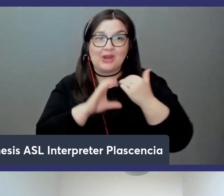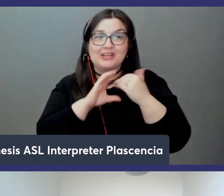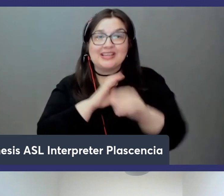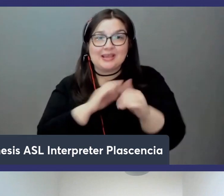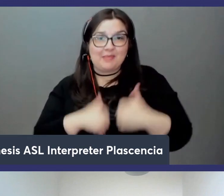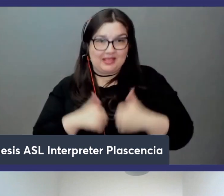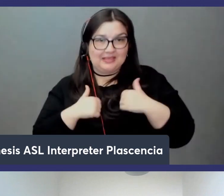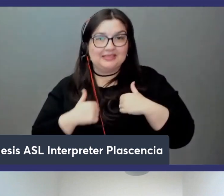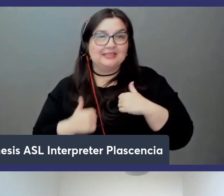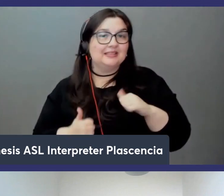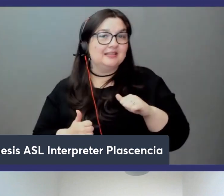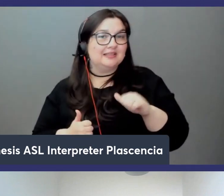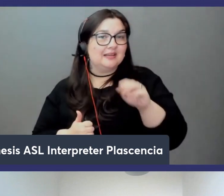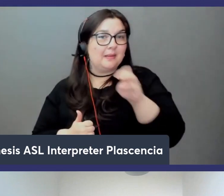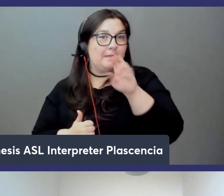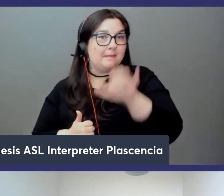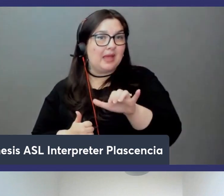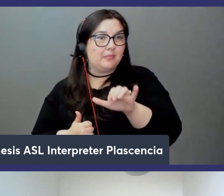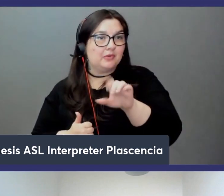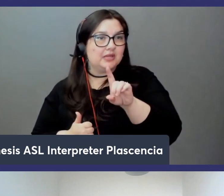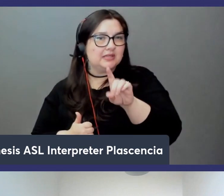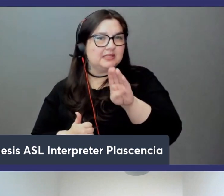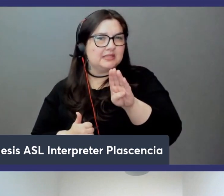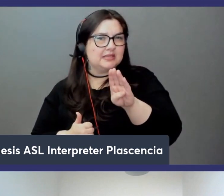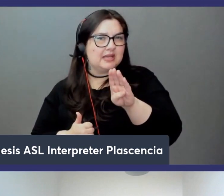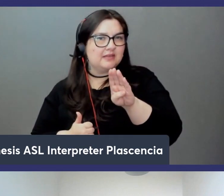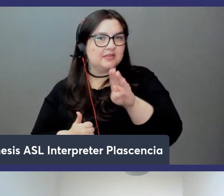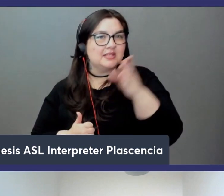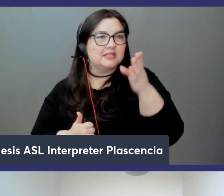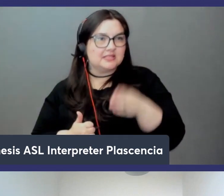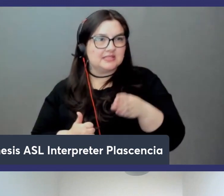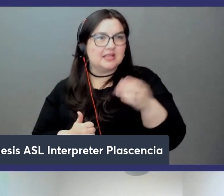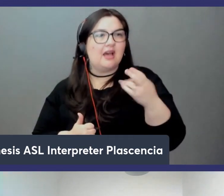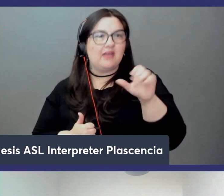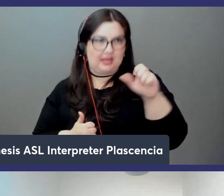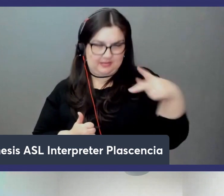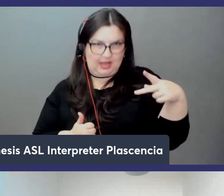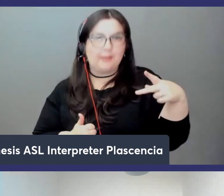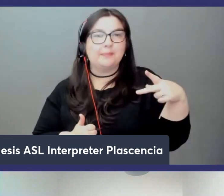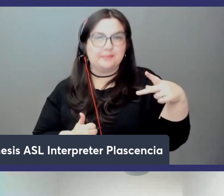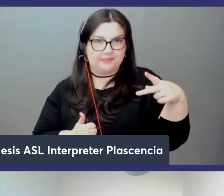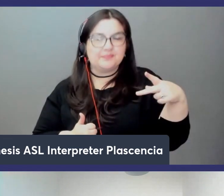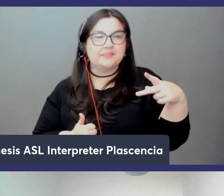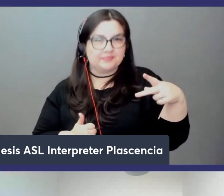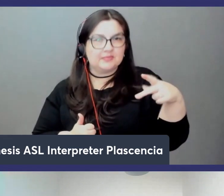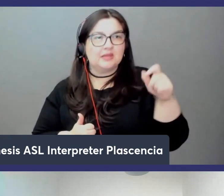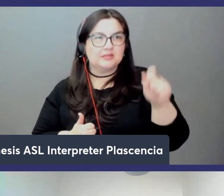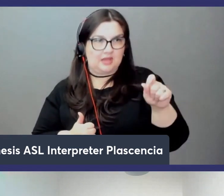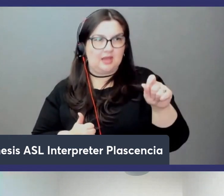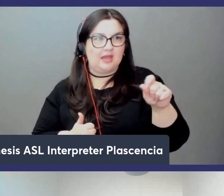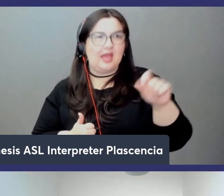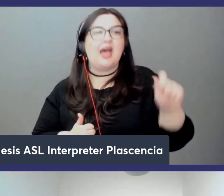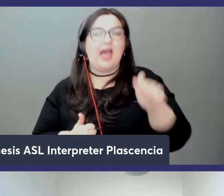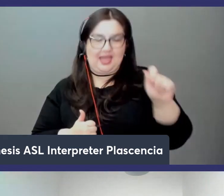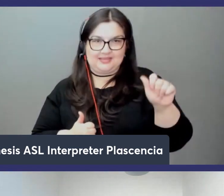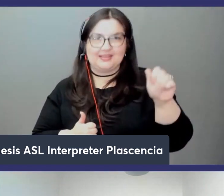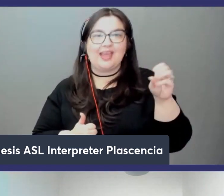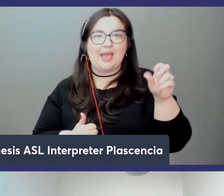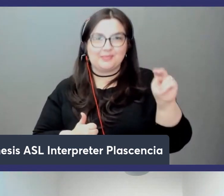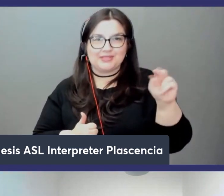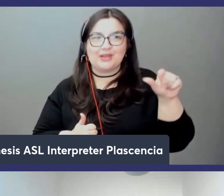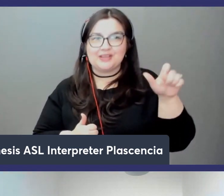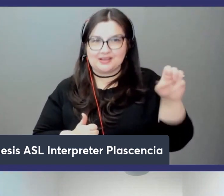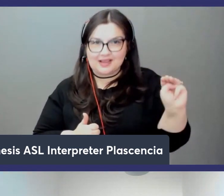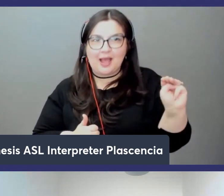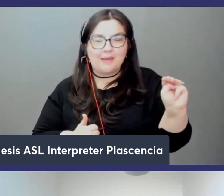remember memory db slash help at amazon.com feel free to reach out to us i and a bunch